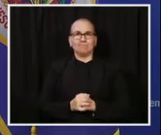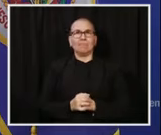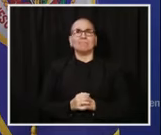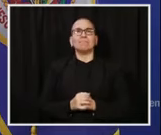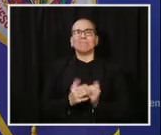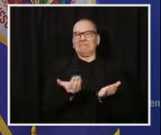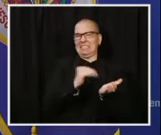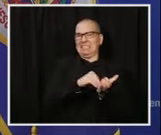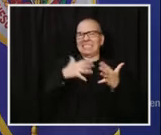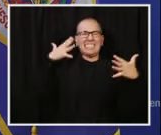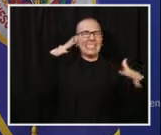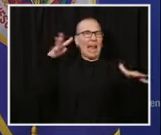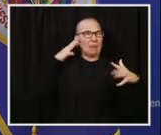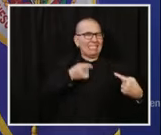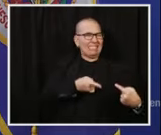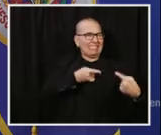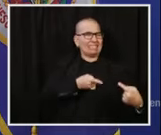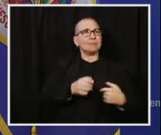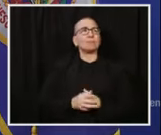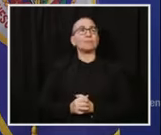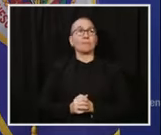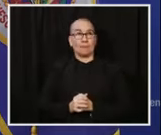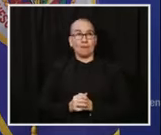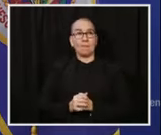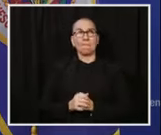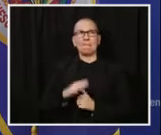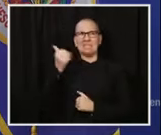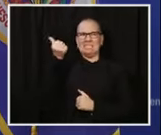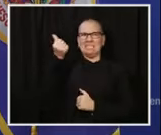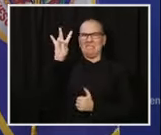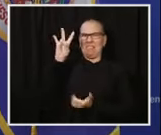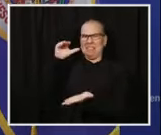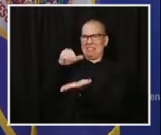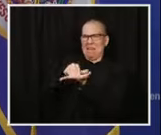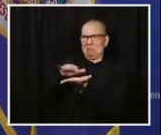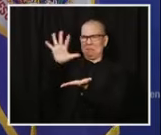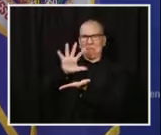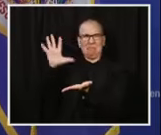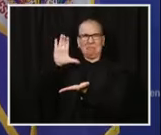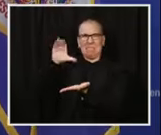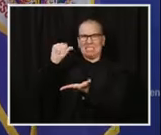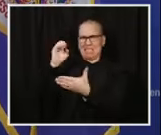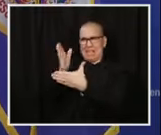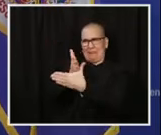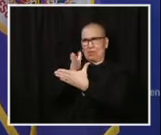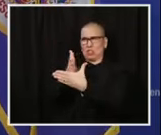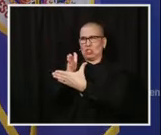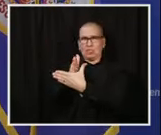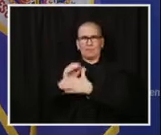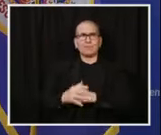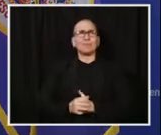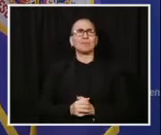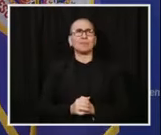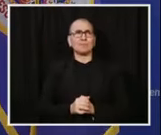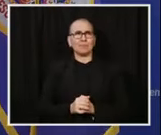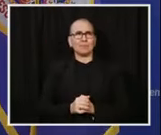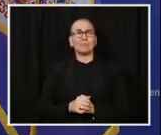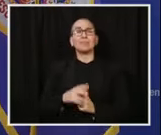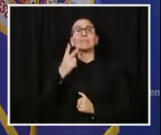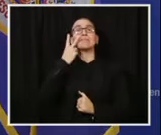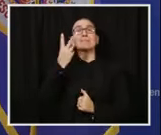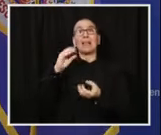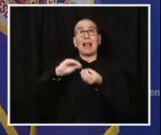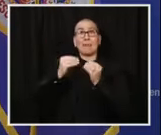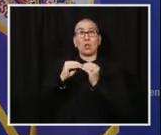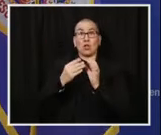217,000 average cases over the last few days in a single day. That's just, these are stunning numbers. And sadly, our second